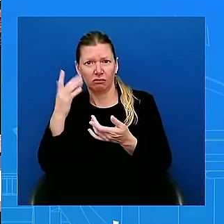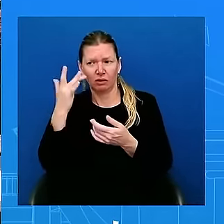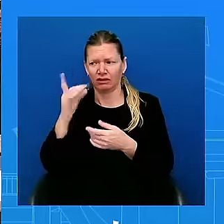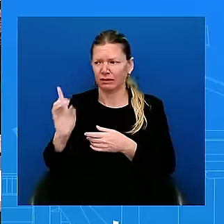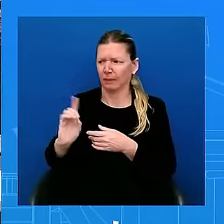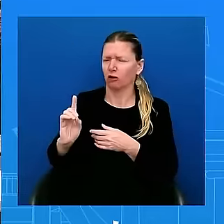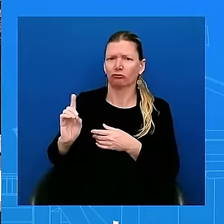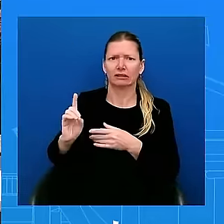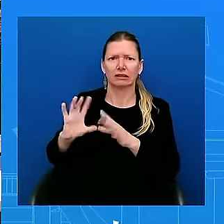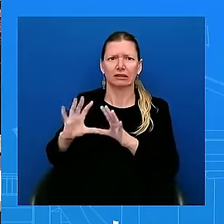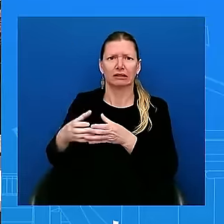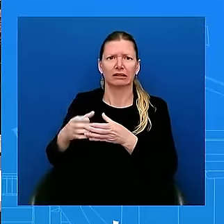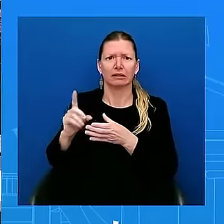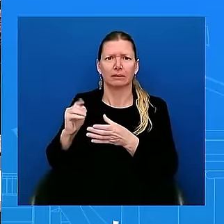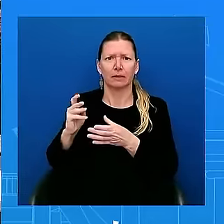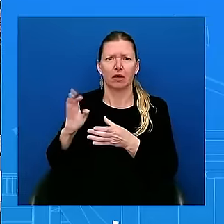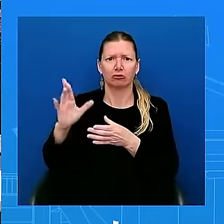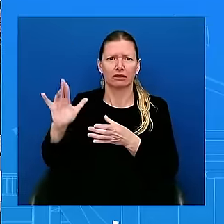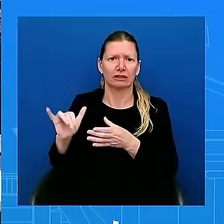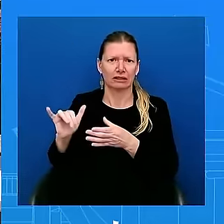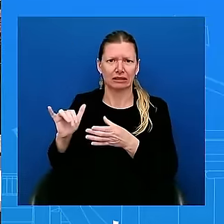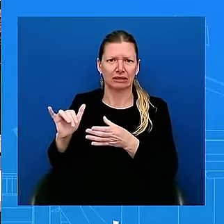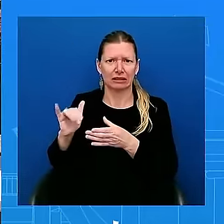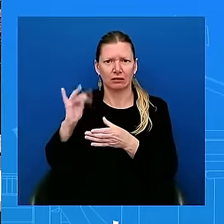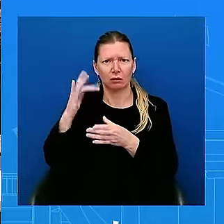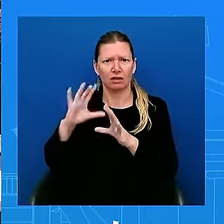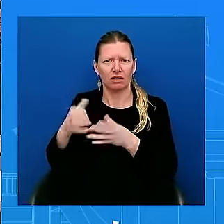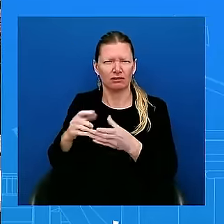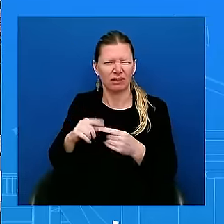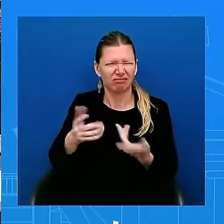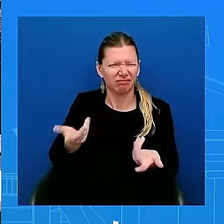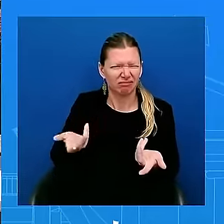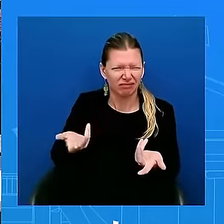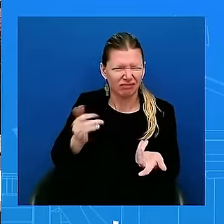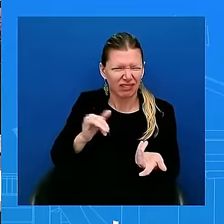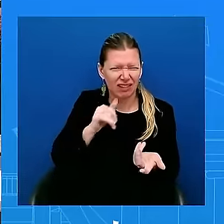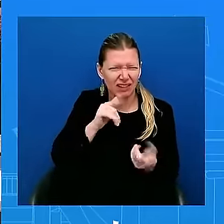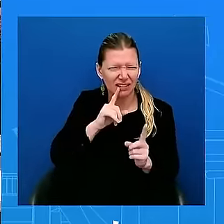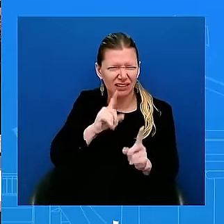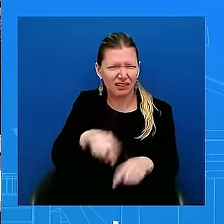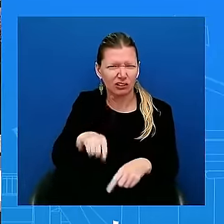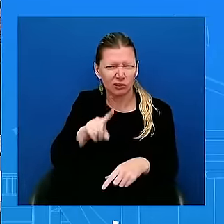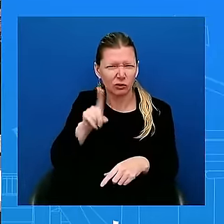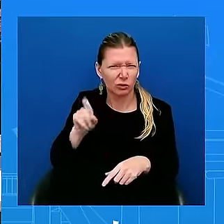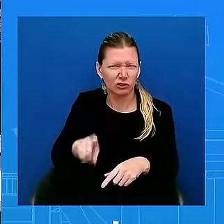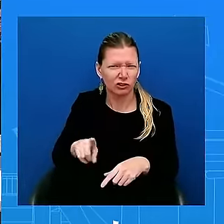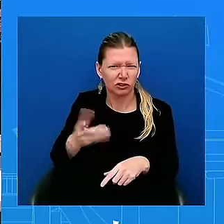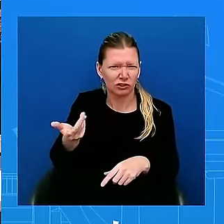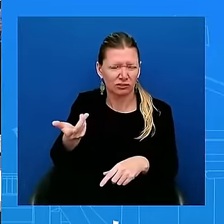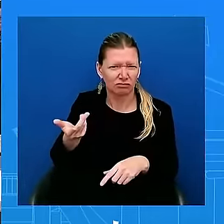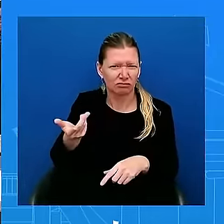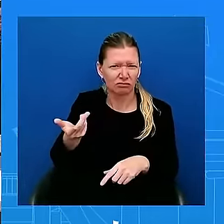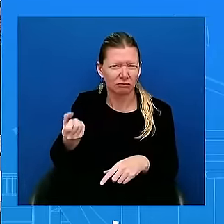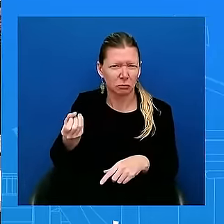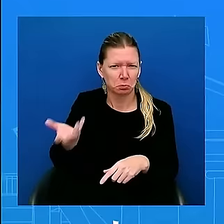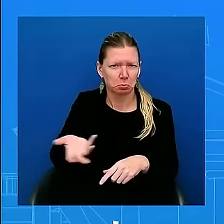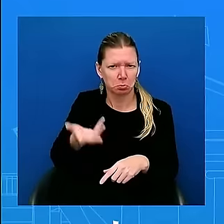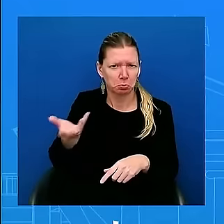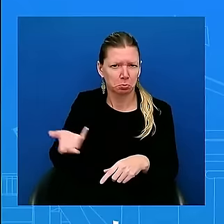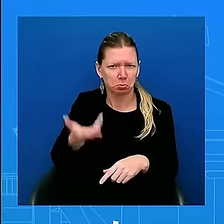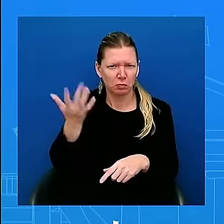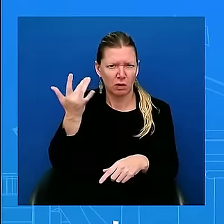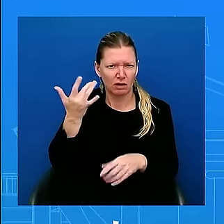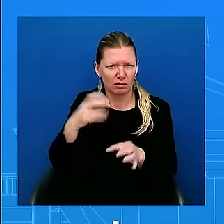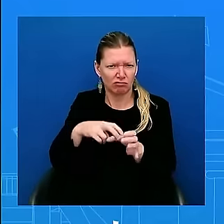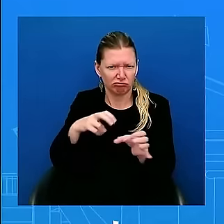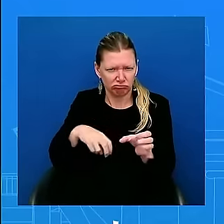That does not answer why he thought he was in the way of democracy. So, why did he make this decision? a new generation, and